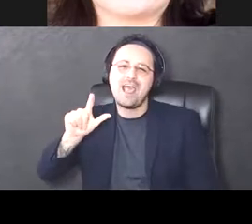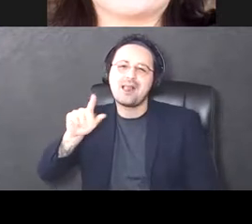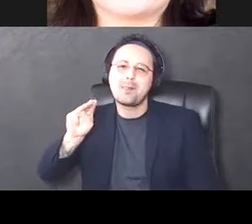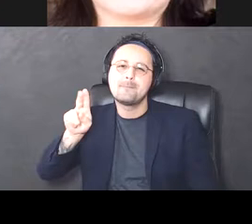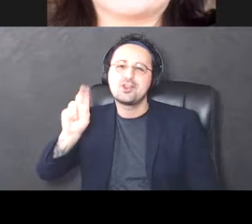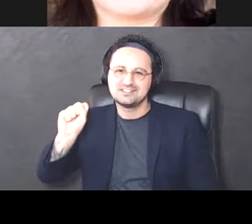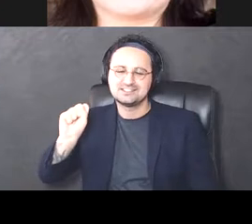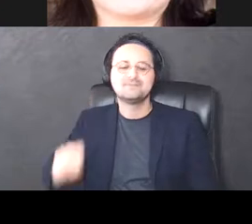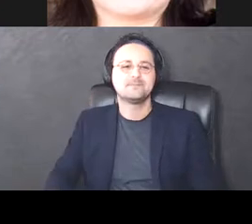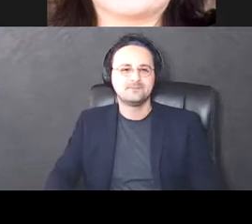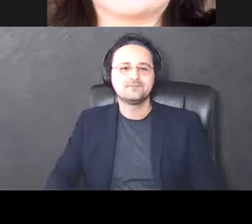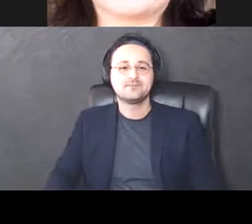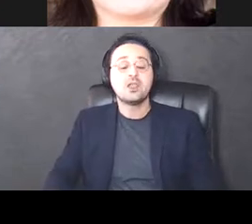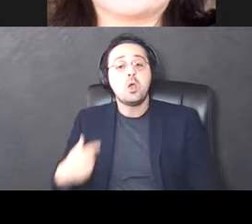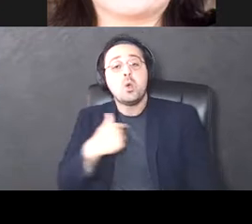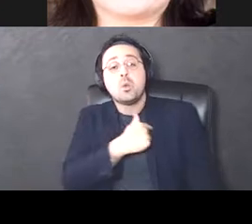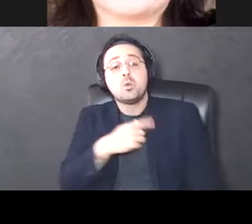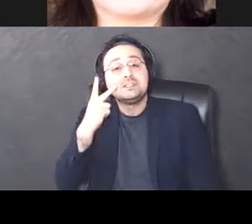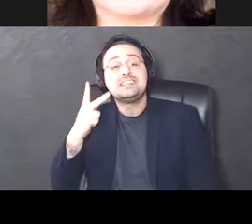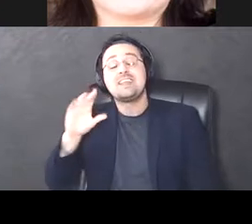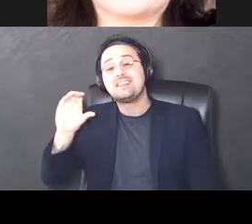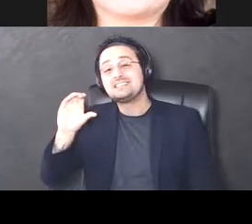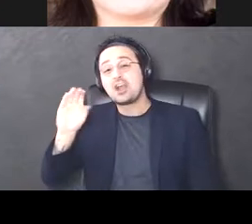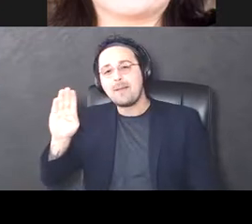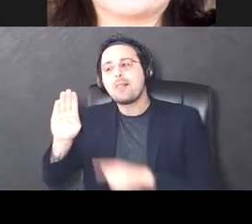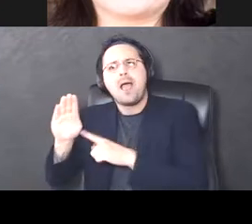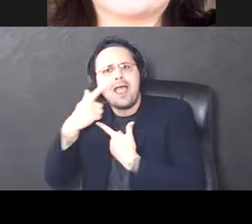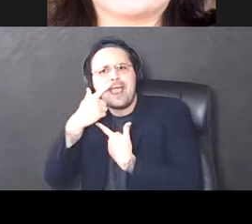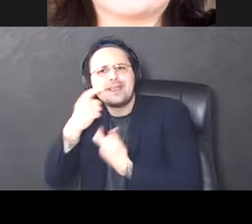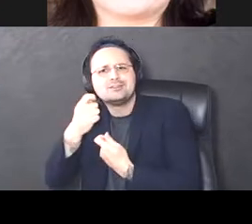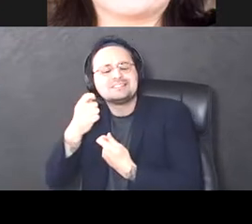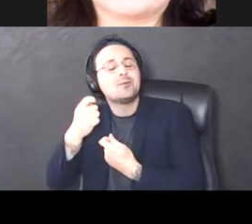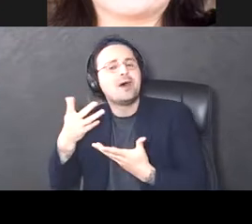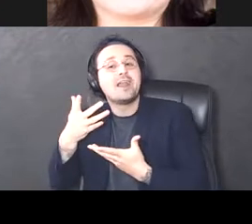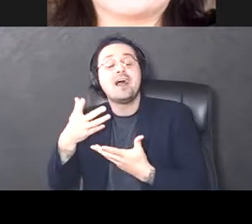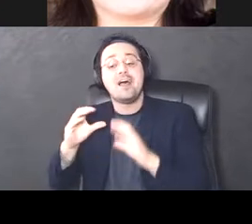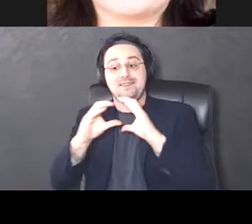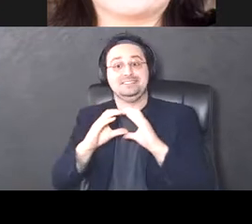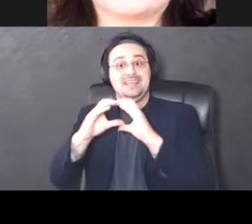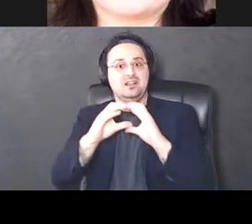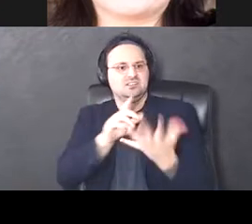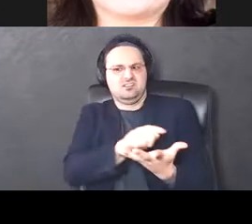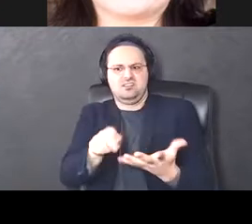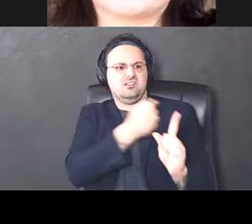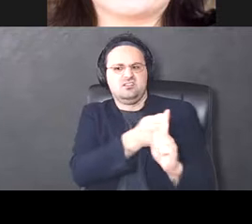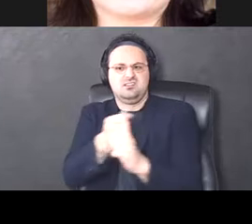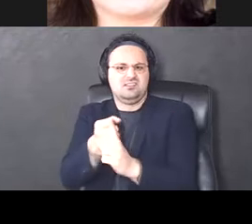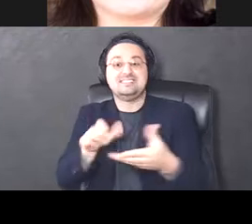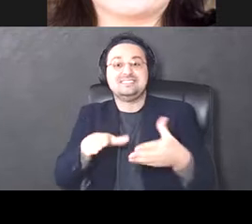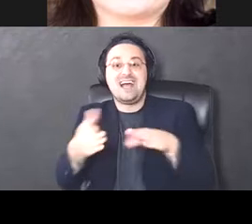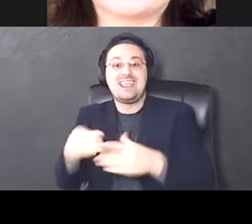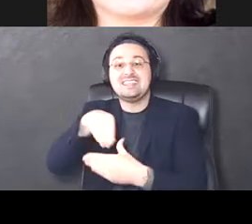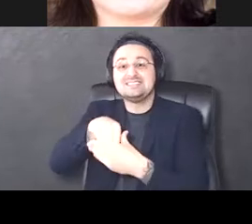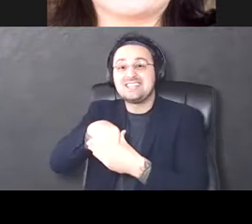we do see that the cerebellum, um, one of the interesting things with this is that the cells that are dying in the cerebellar cortex are